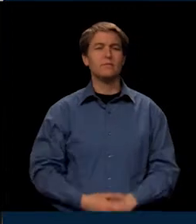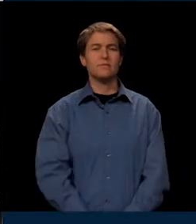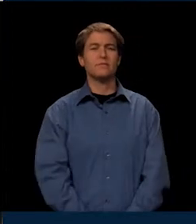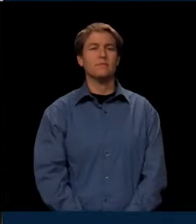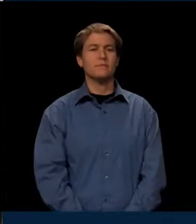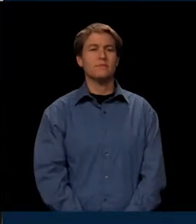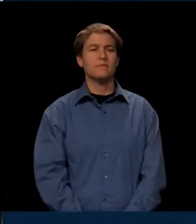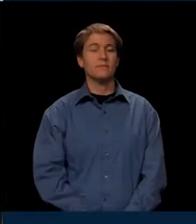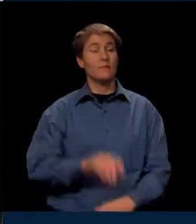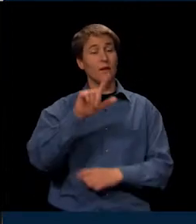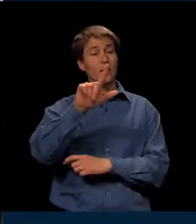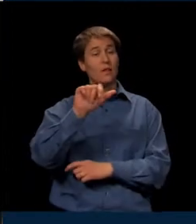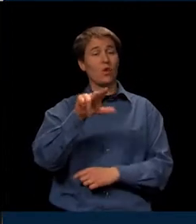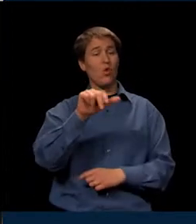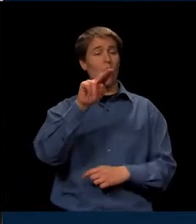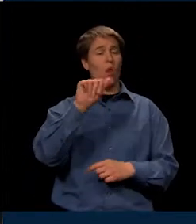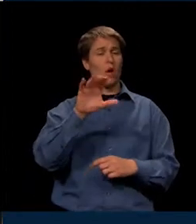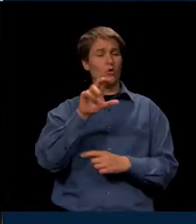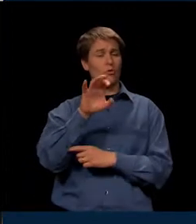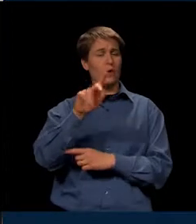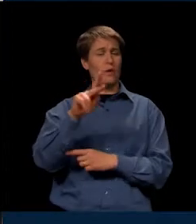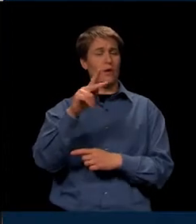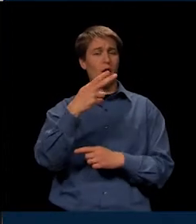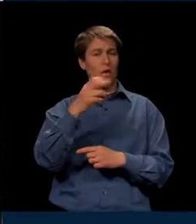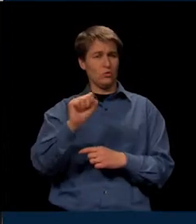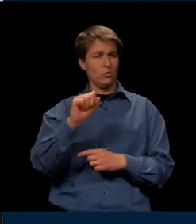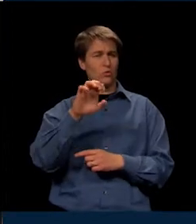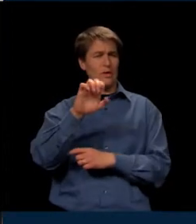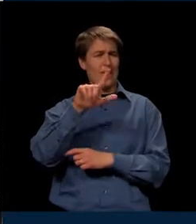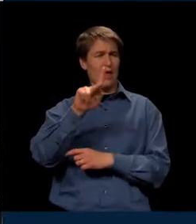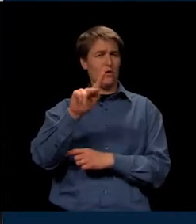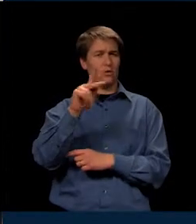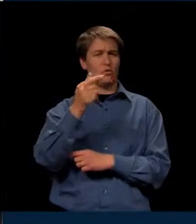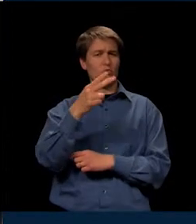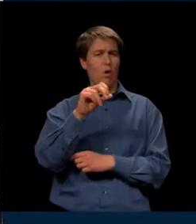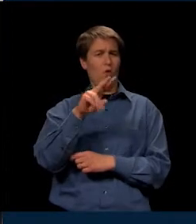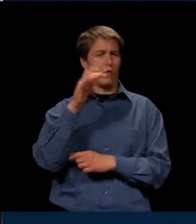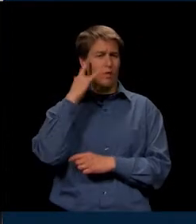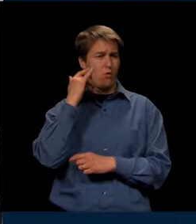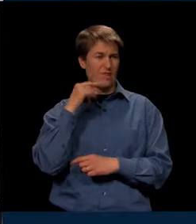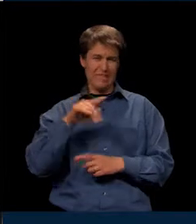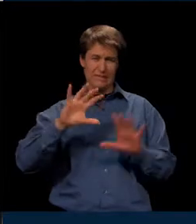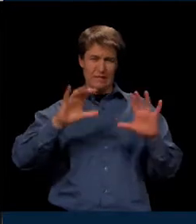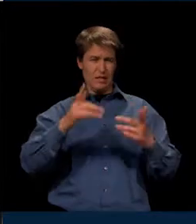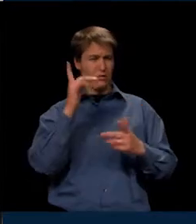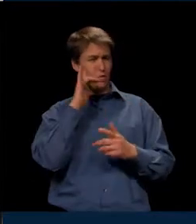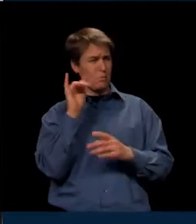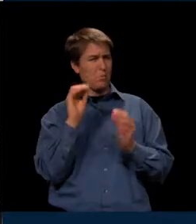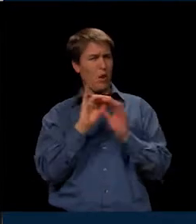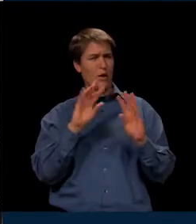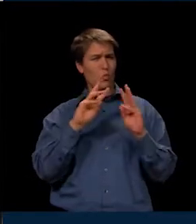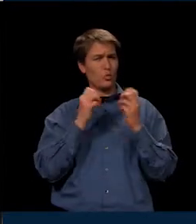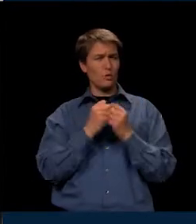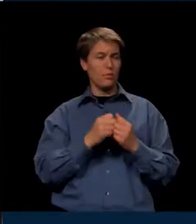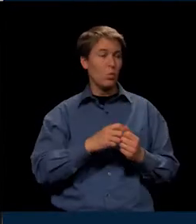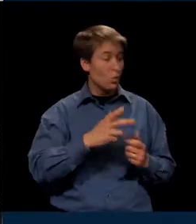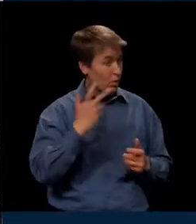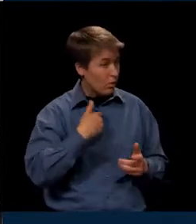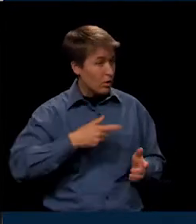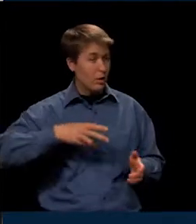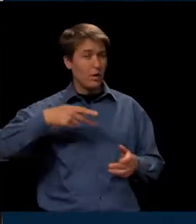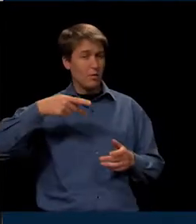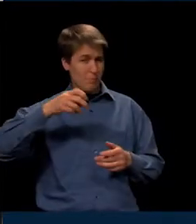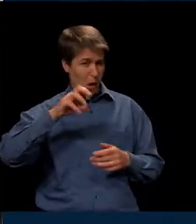At Laguna Creek High School in Elk Grove, California, this classroom looks more like a workshop. Very heavy power tools.